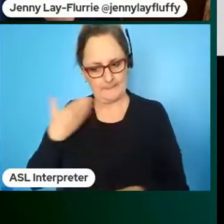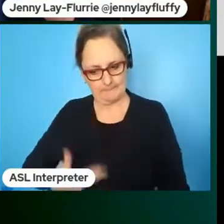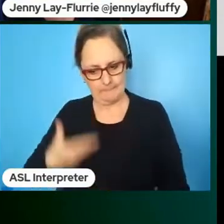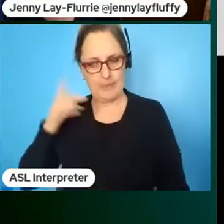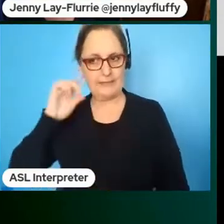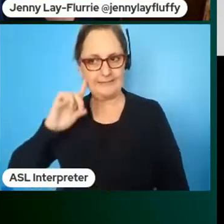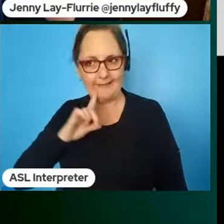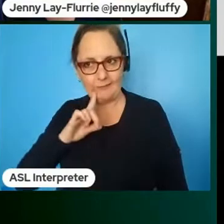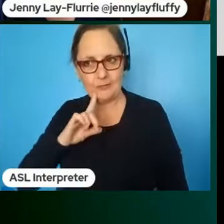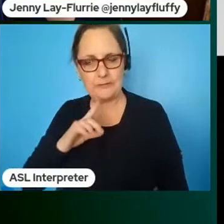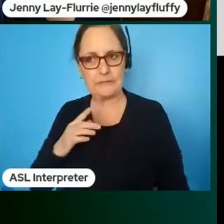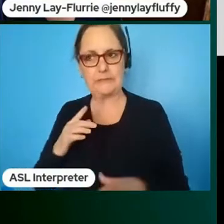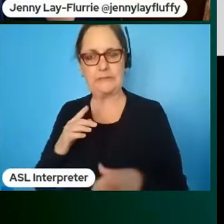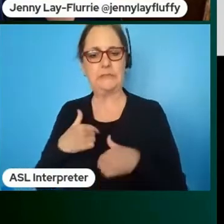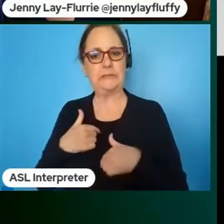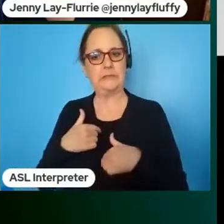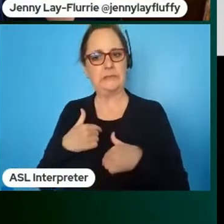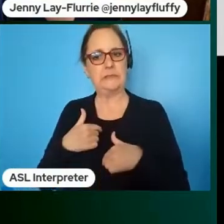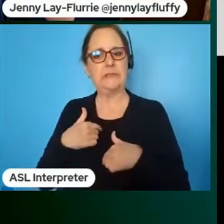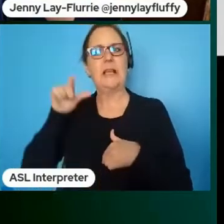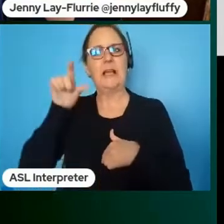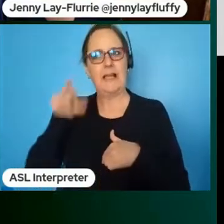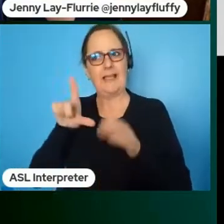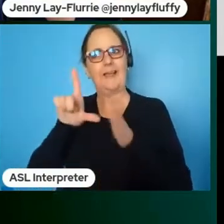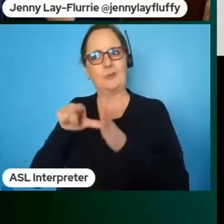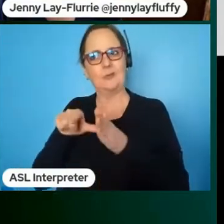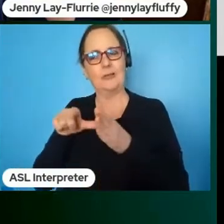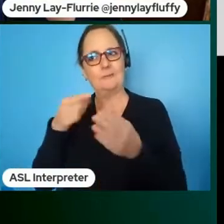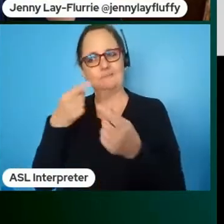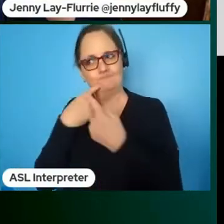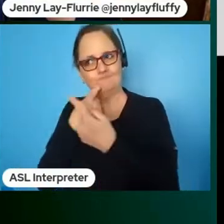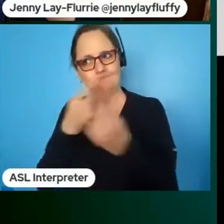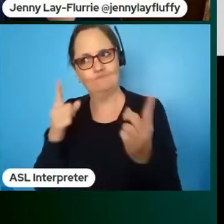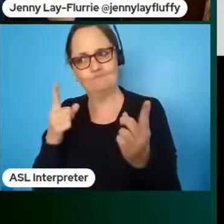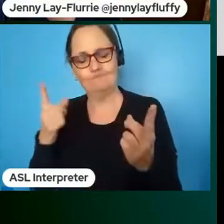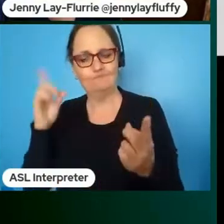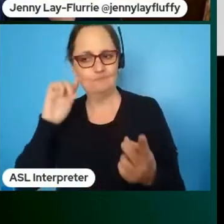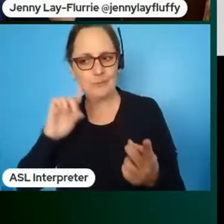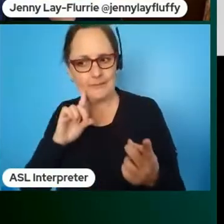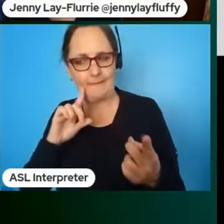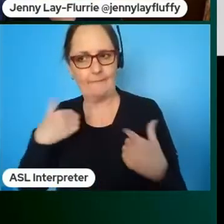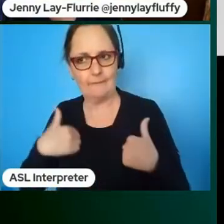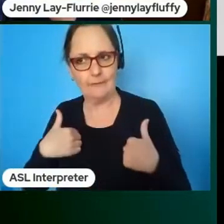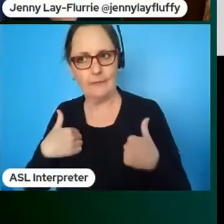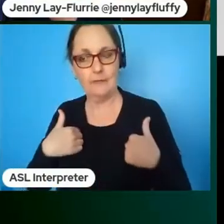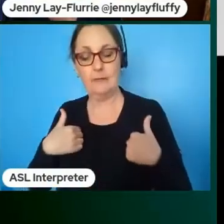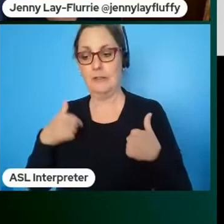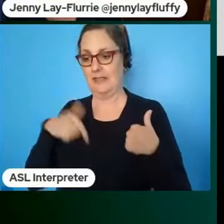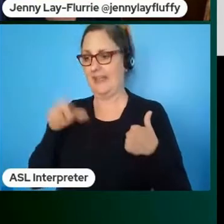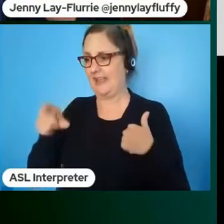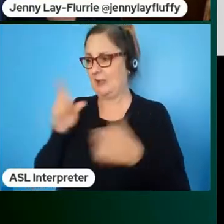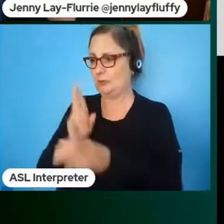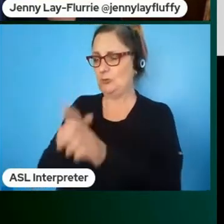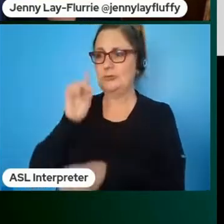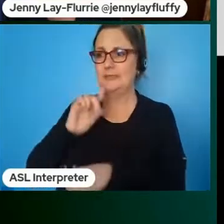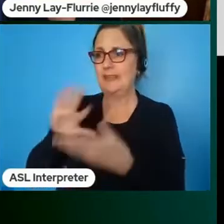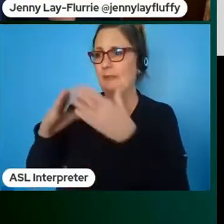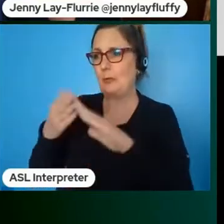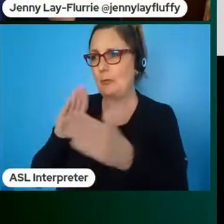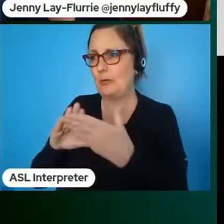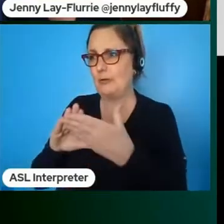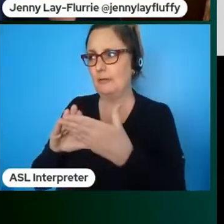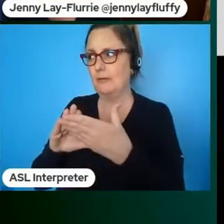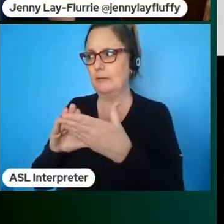needed to and that caused me to join the deaf community it joined then caused me to join every other community and ultimately